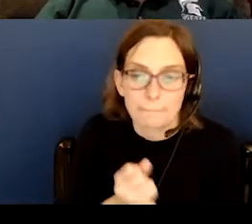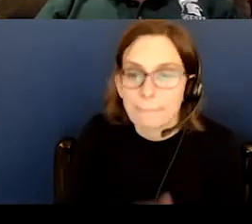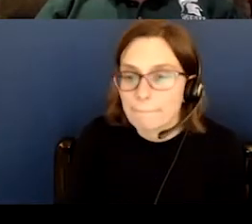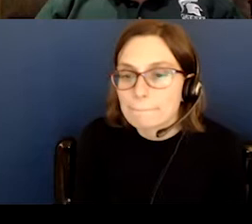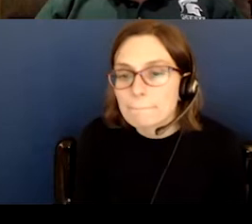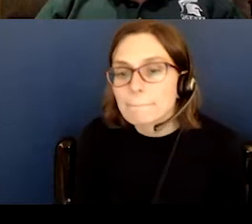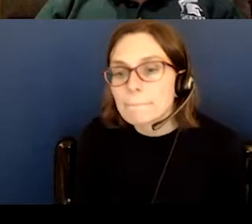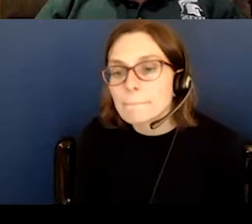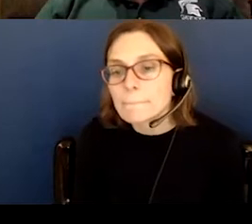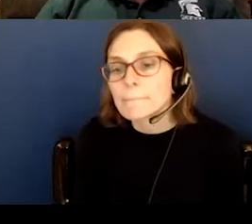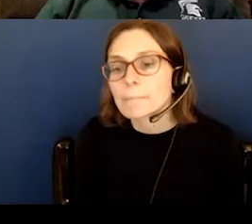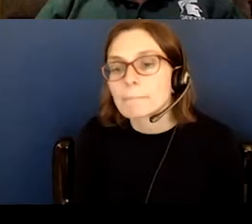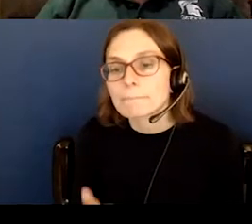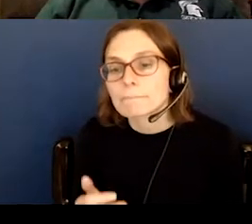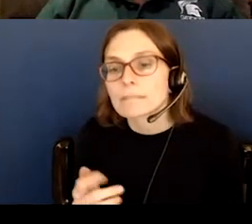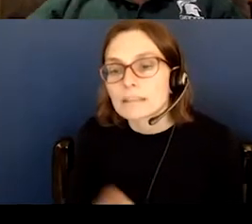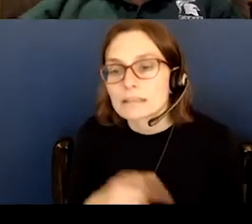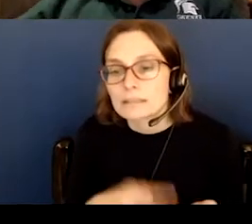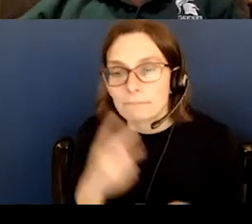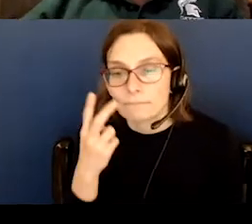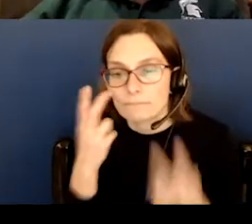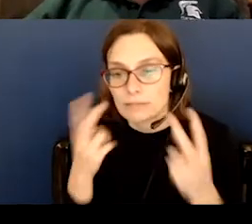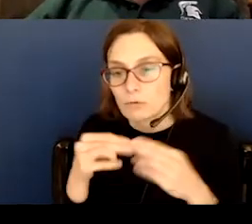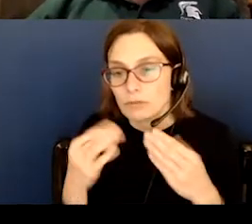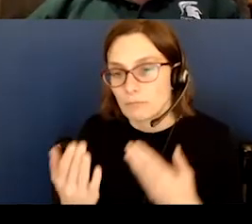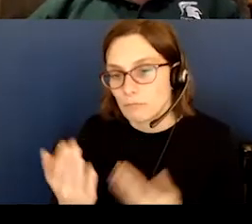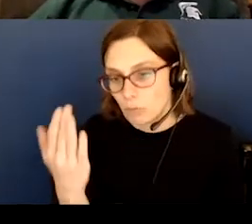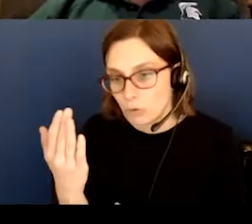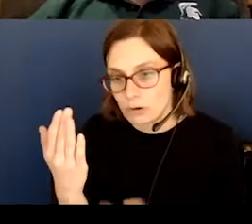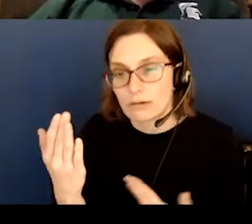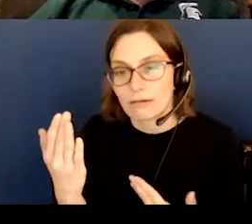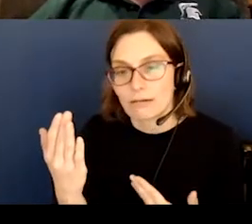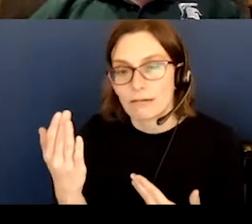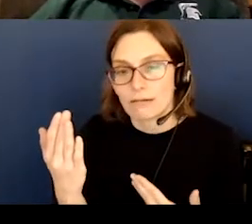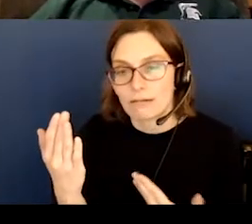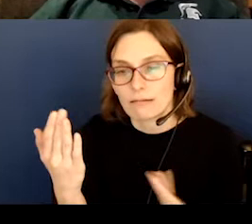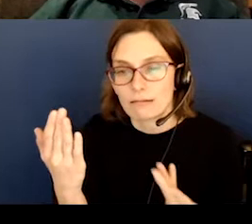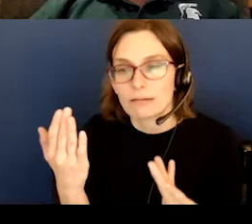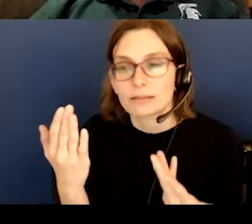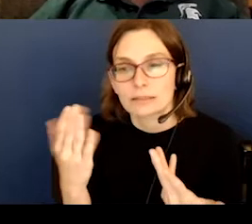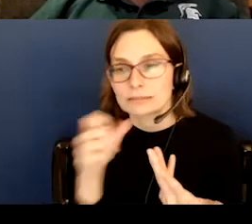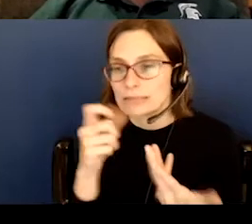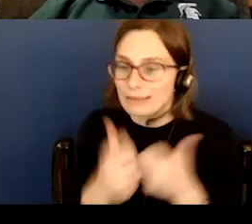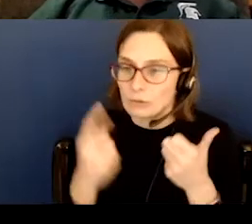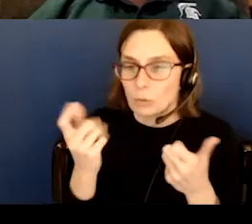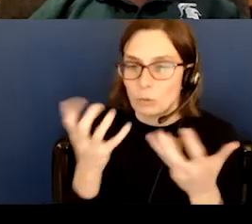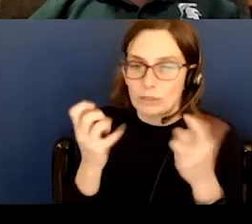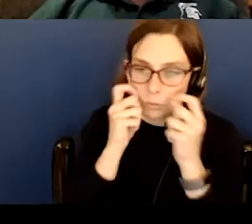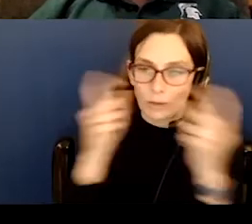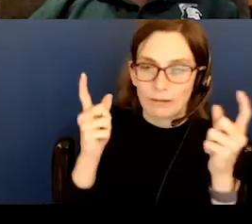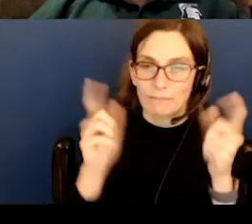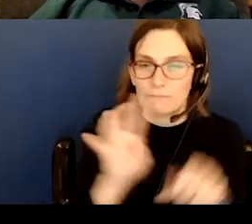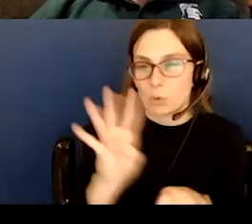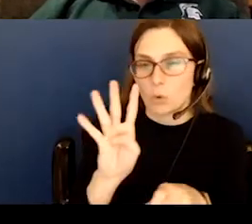But sometimes they're visible in the morning and not everybody wants to get up, especially in the summer. Not everybody wants to get up at four in the morning to see a planet.